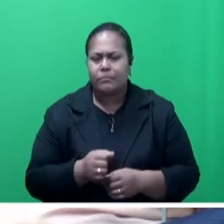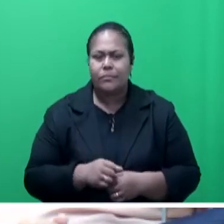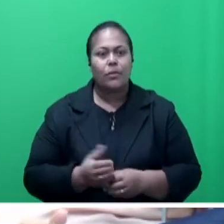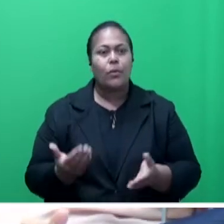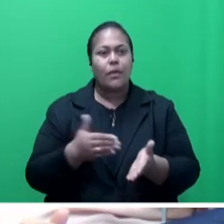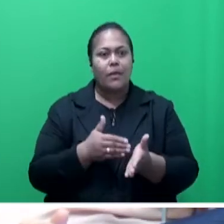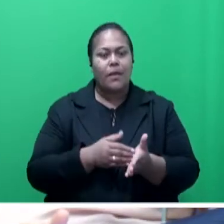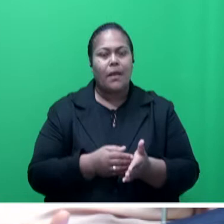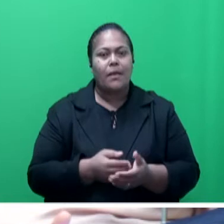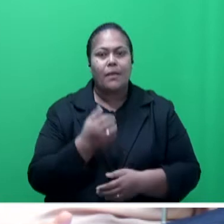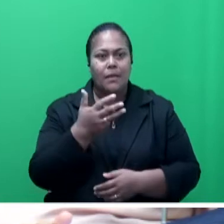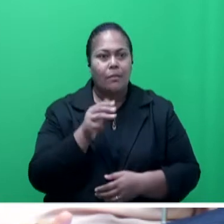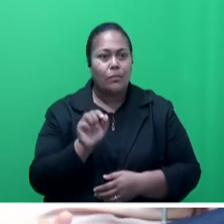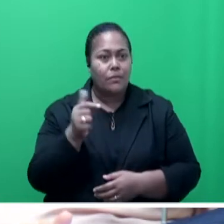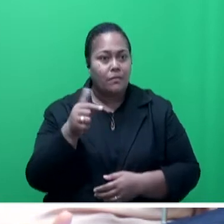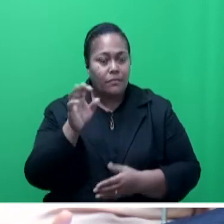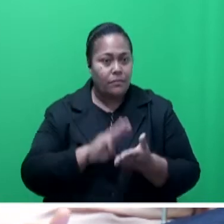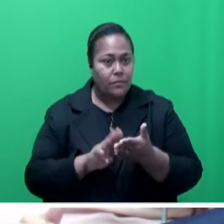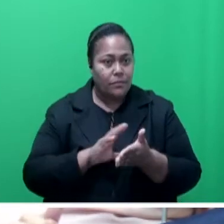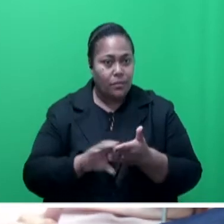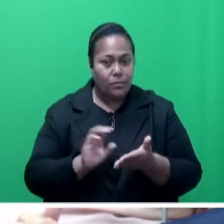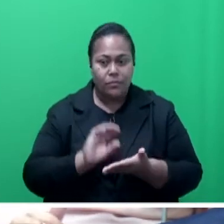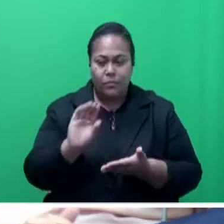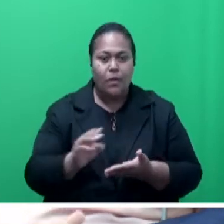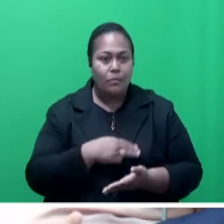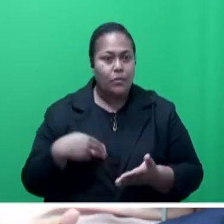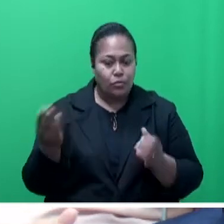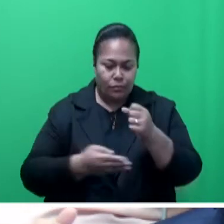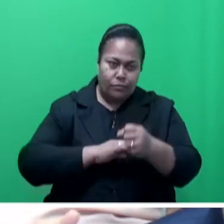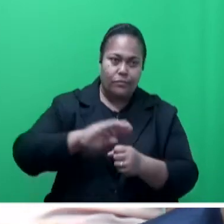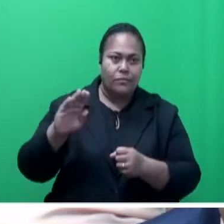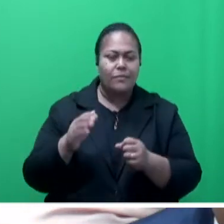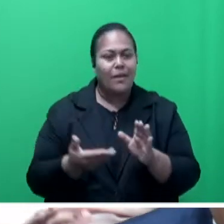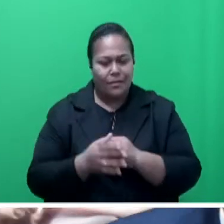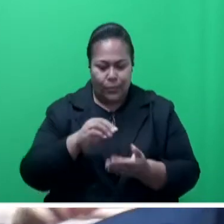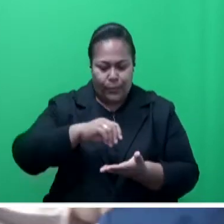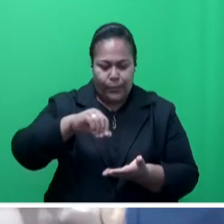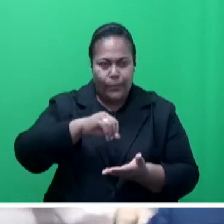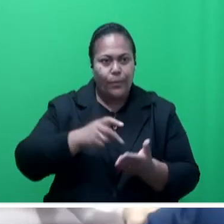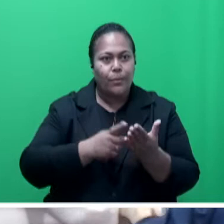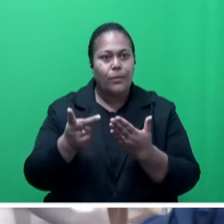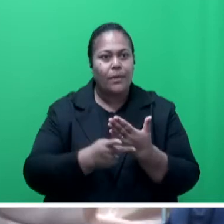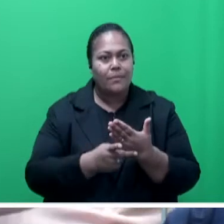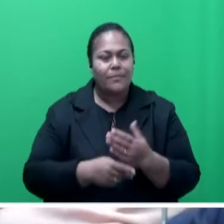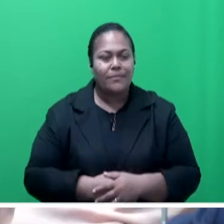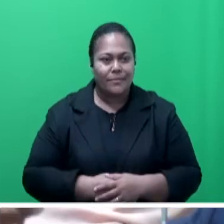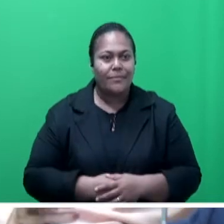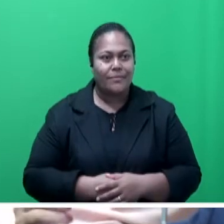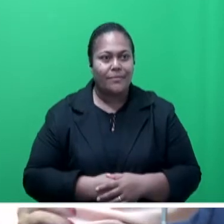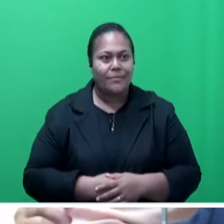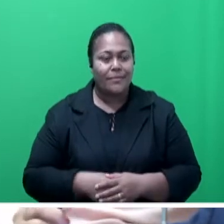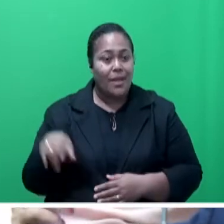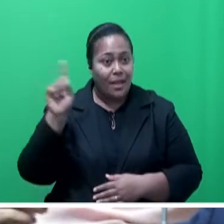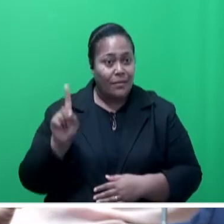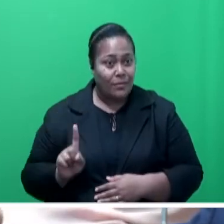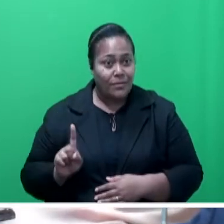$9.7 million through the Ministry of Sugar Industry under the Fertilizer Subsidy Program. EFL, Mr. Speaker, sir,